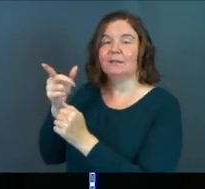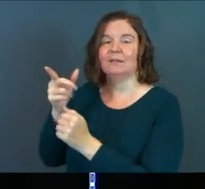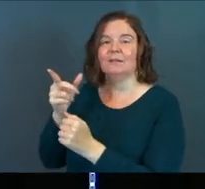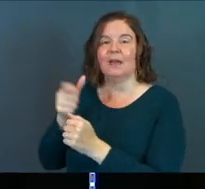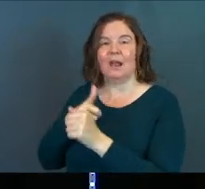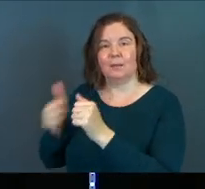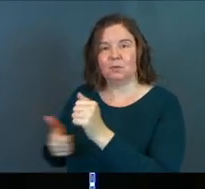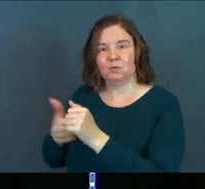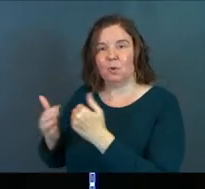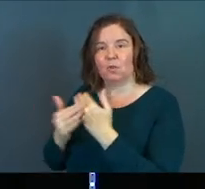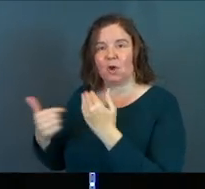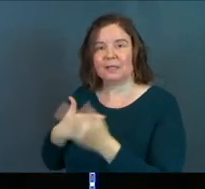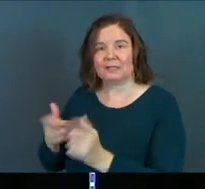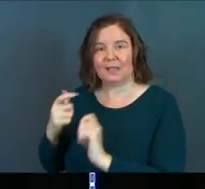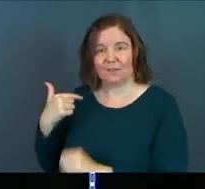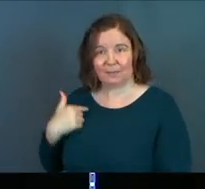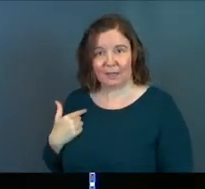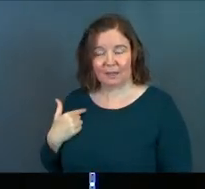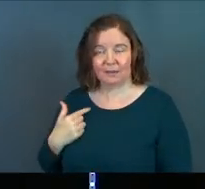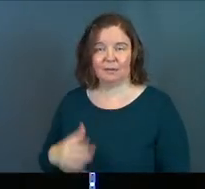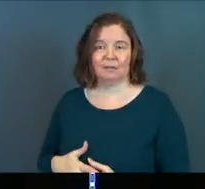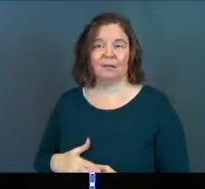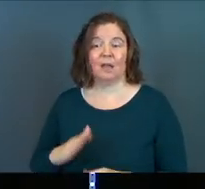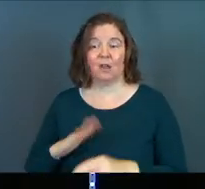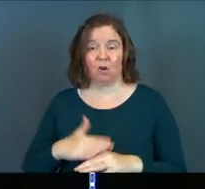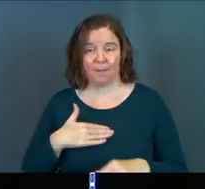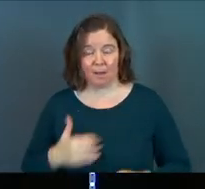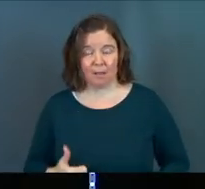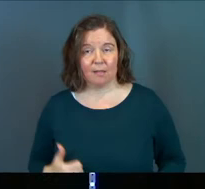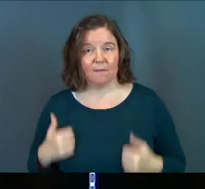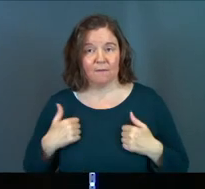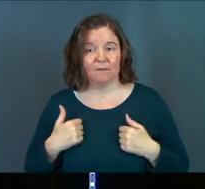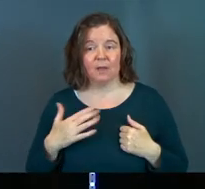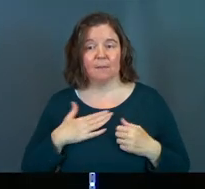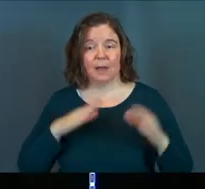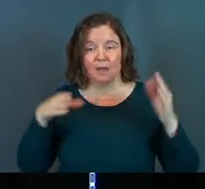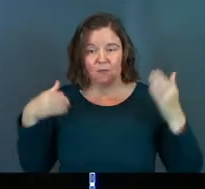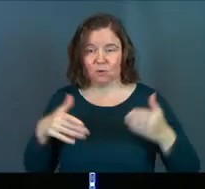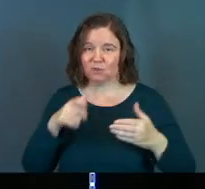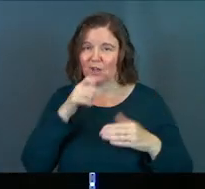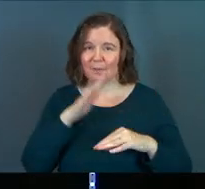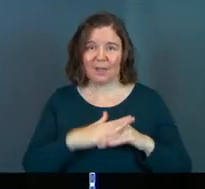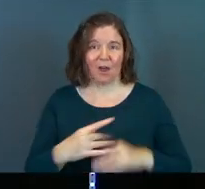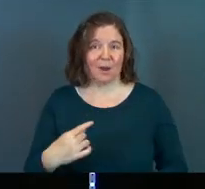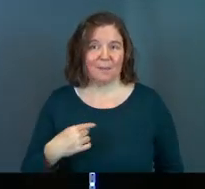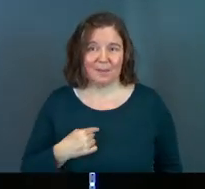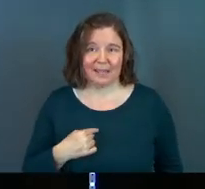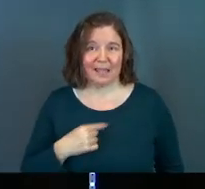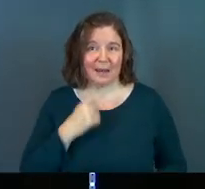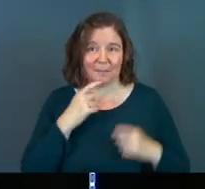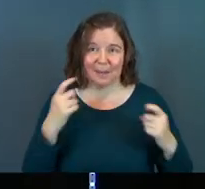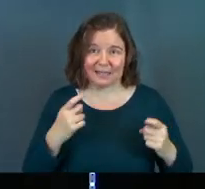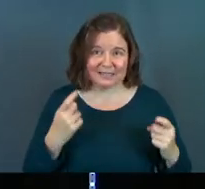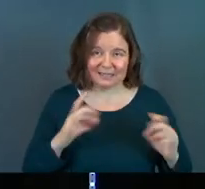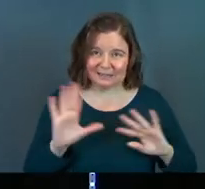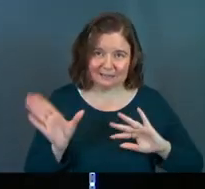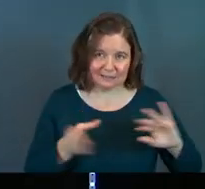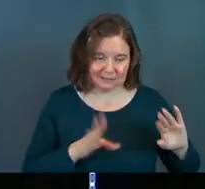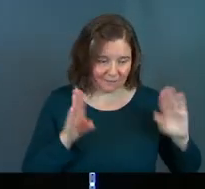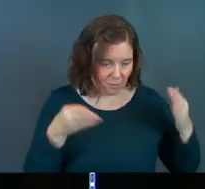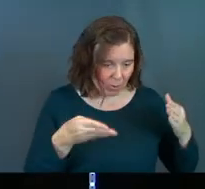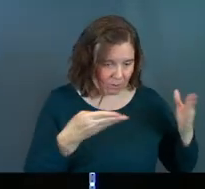life and pursue the calling he has placed on me and on my life. My focus should not be on me and my sin. should be on Jesus